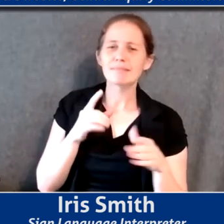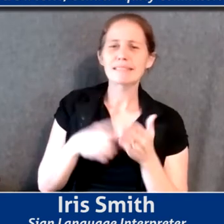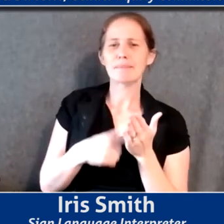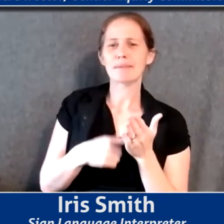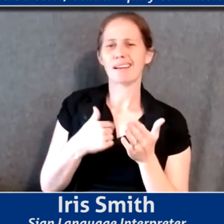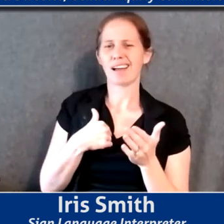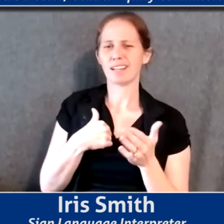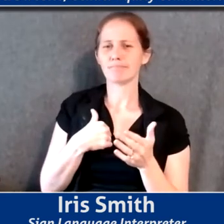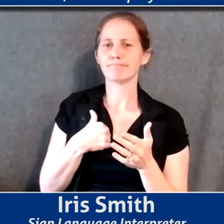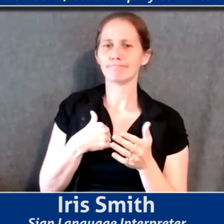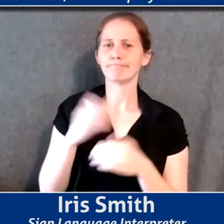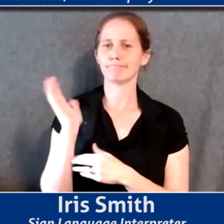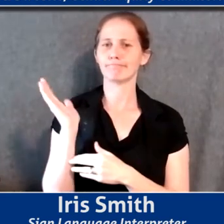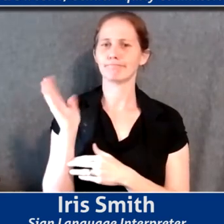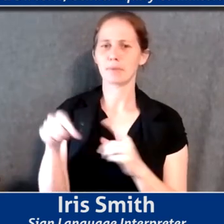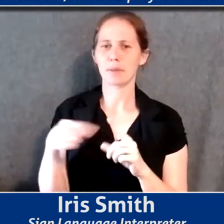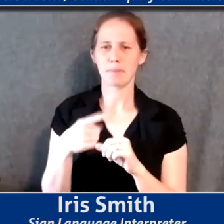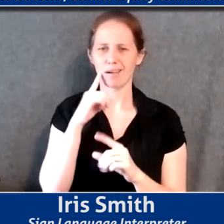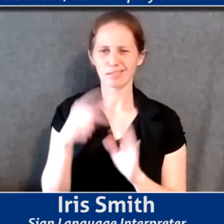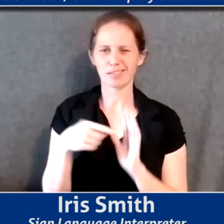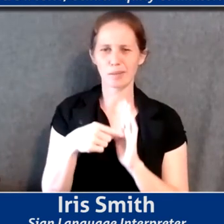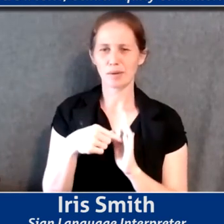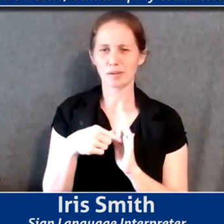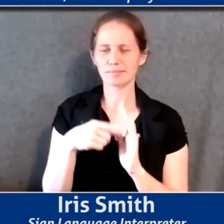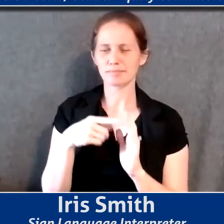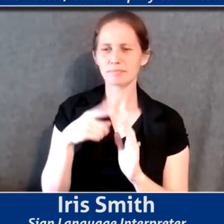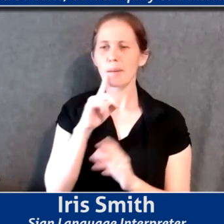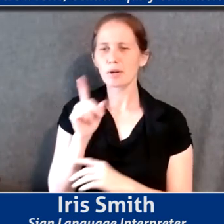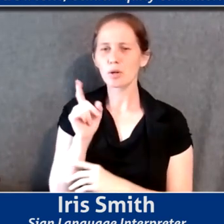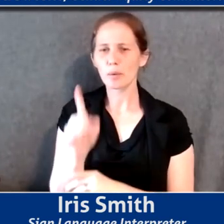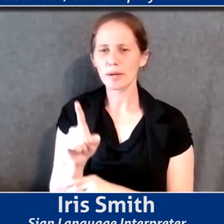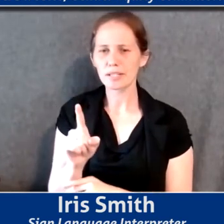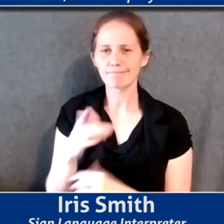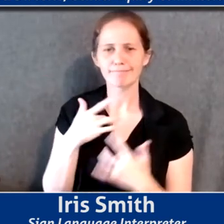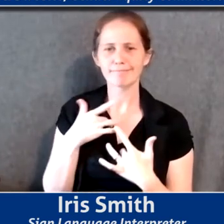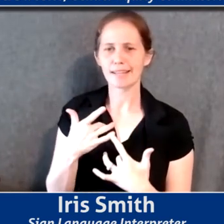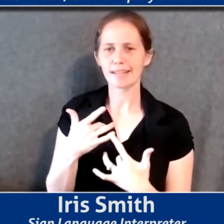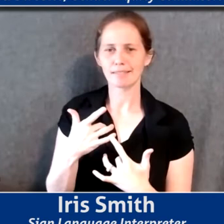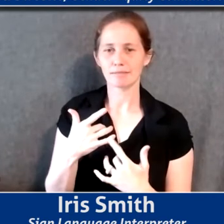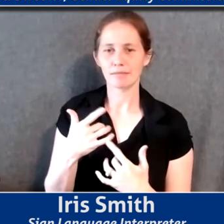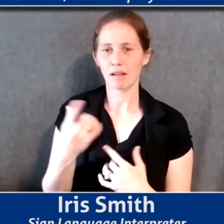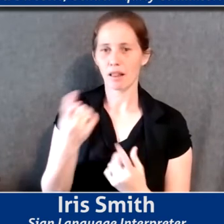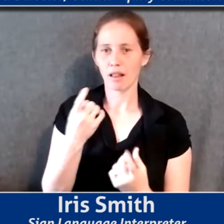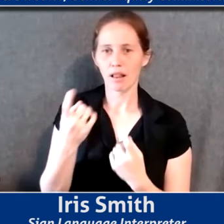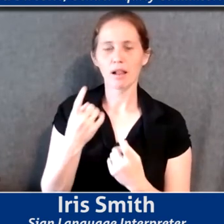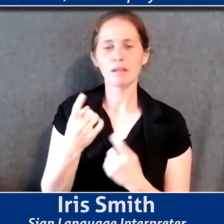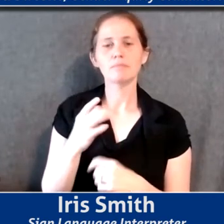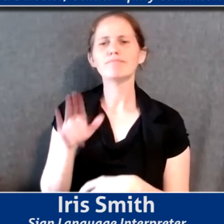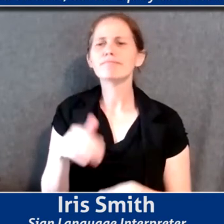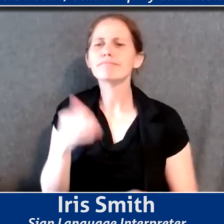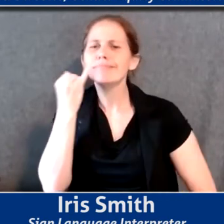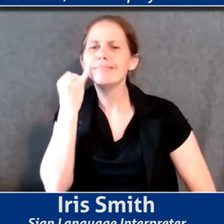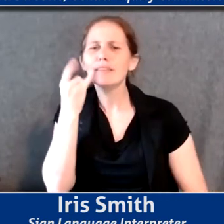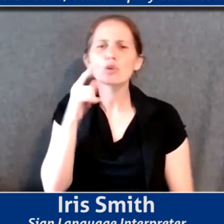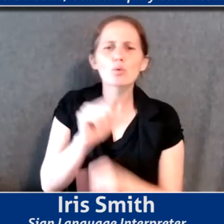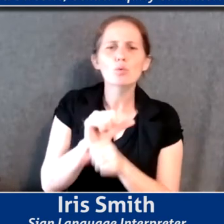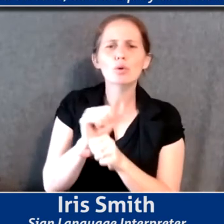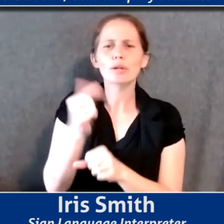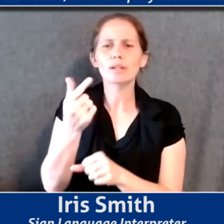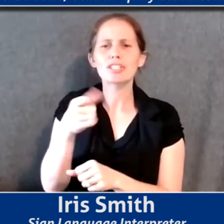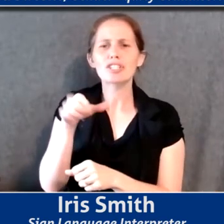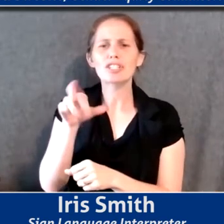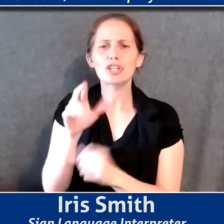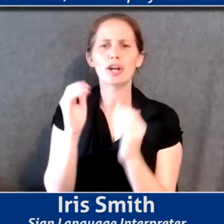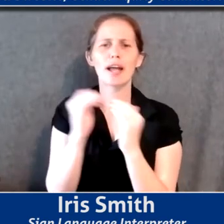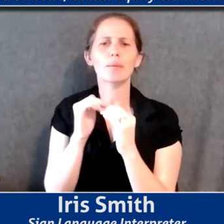speak about. So for example, I'll give you a question that I have been asked, which is, well, if you're working on gender equity, what about